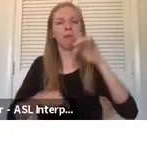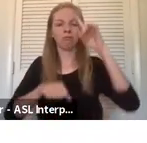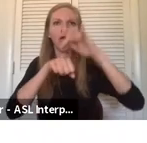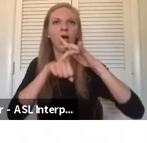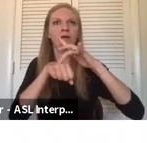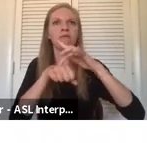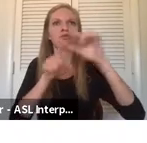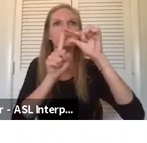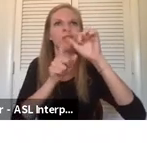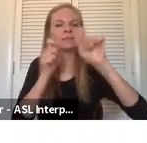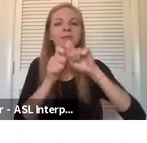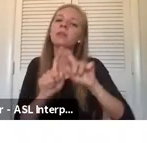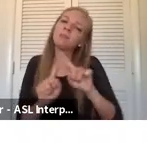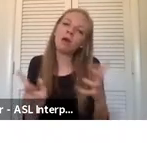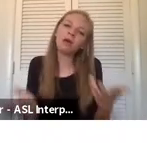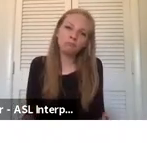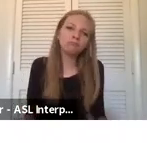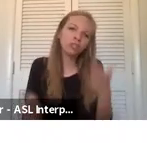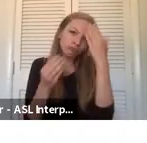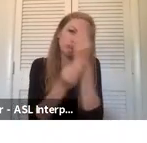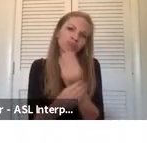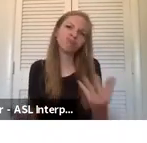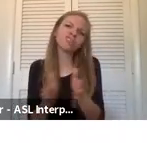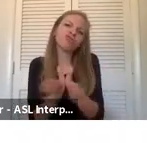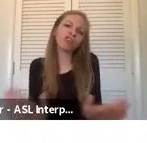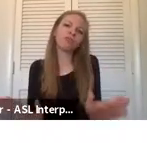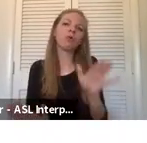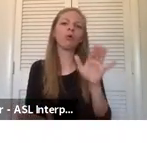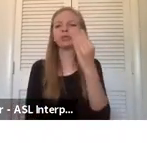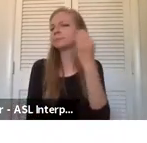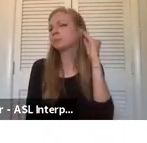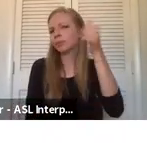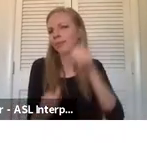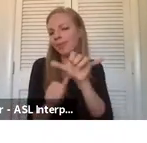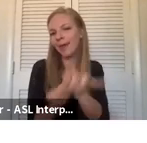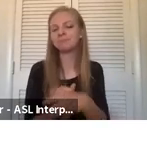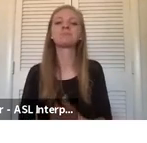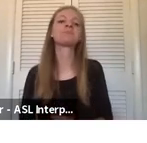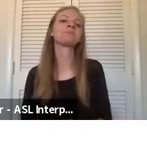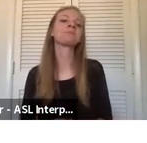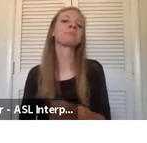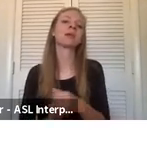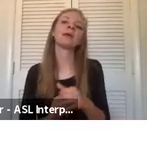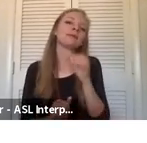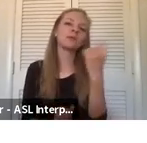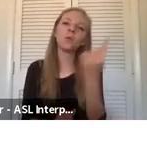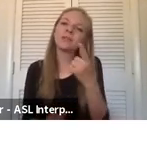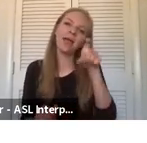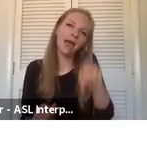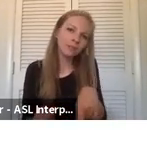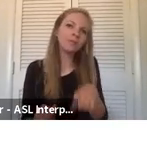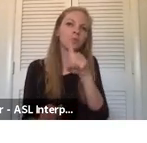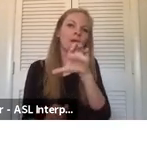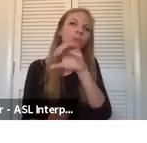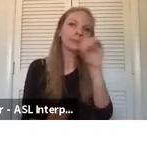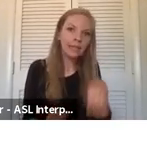in general. Um, but just, uh, keep that in mind. Okay, you don't always have to be 100% up to date on the